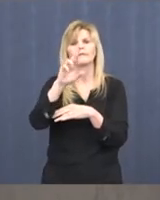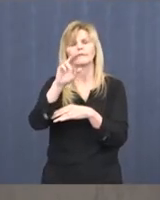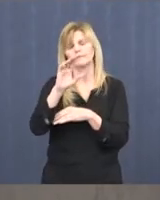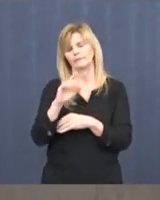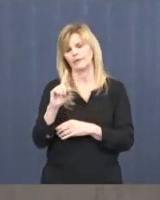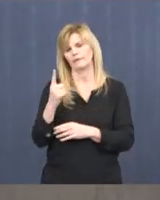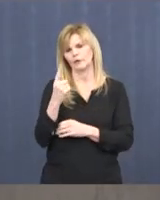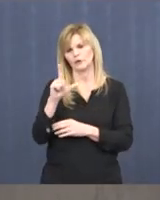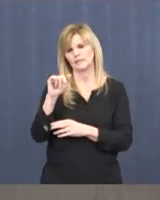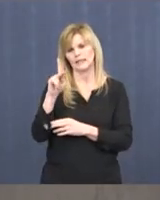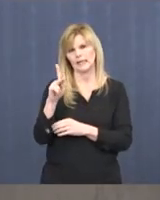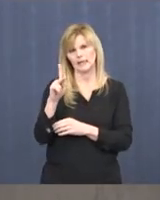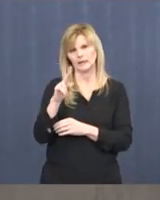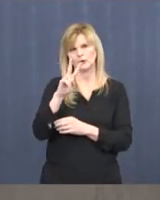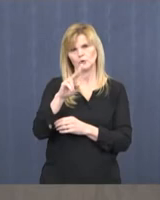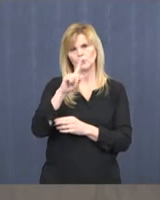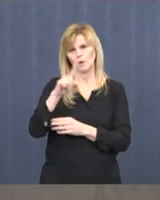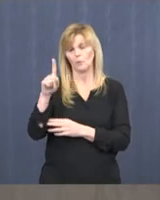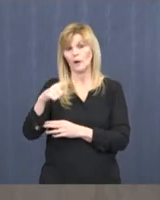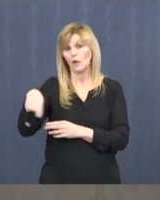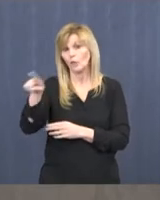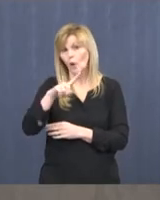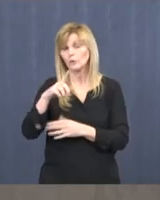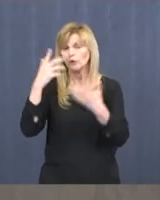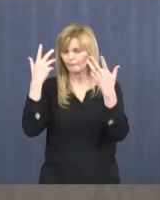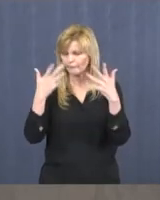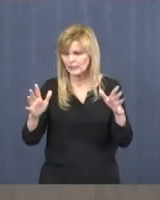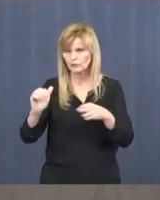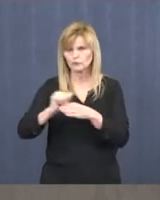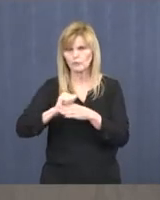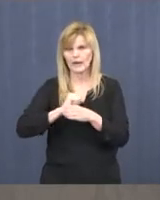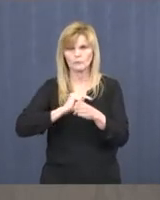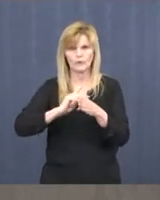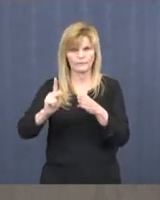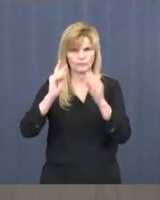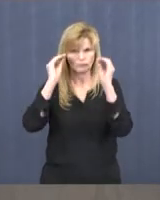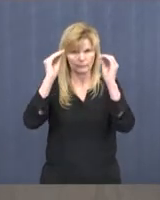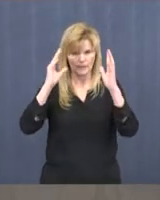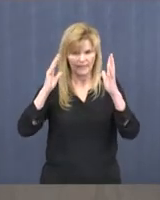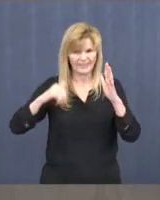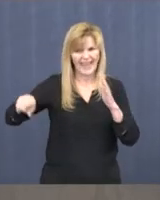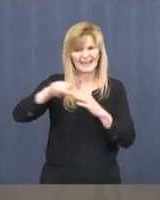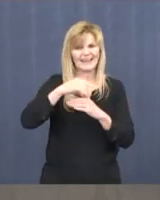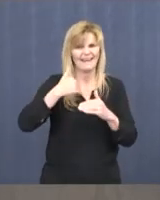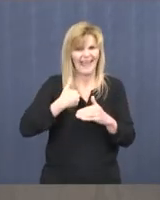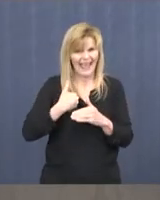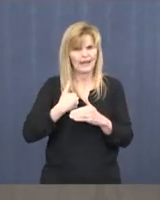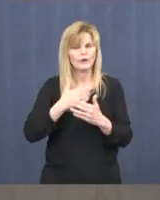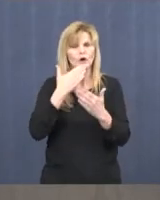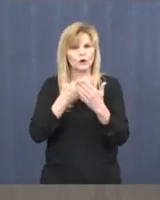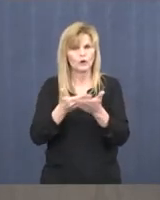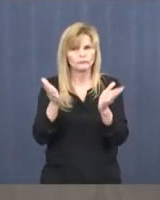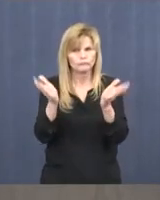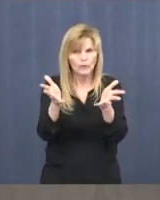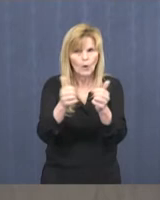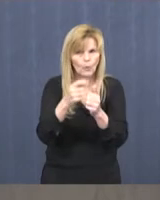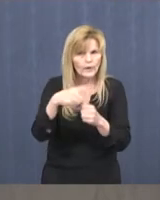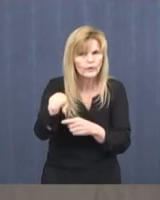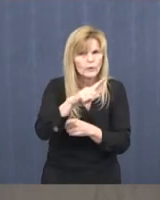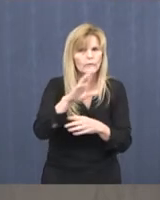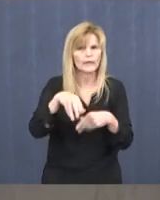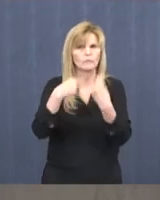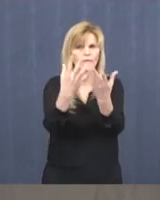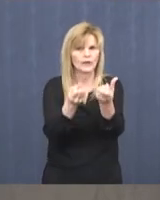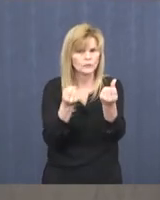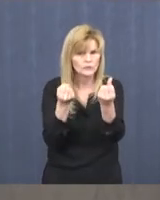211 are trained professionals that can have a great conversation with you and certainly get you any support